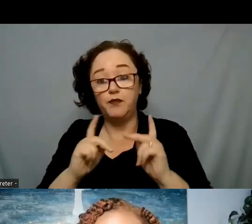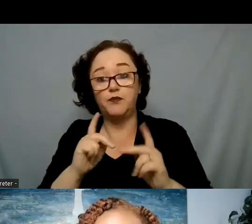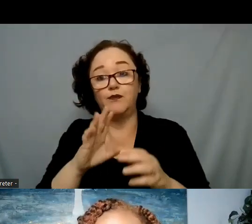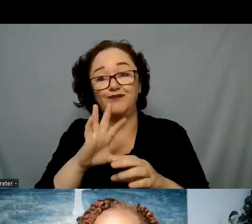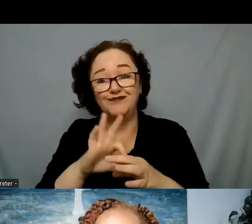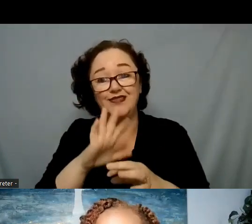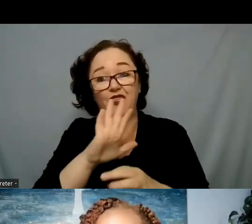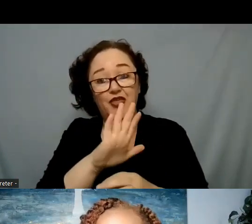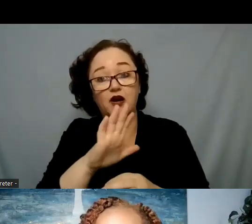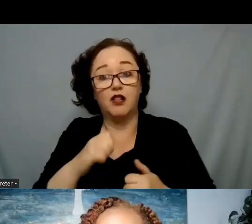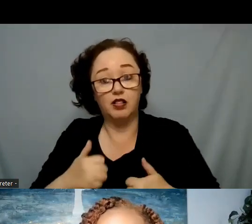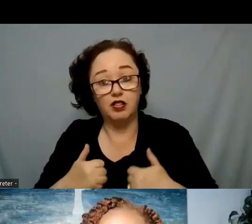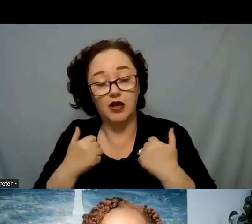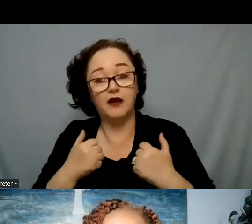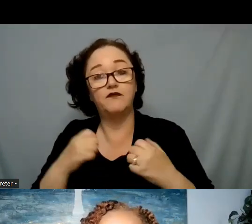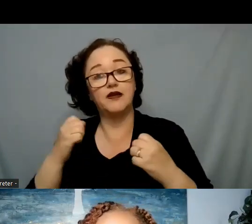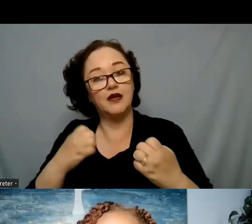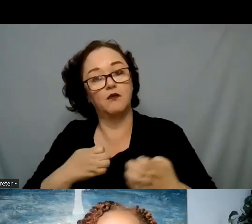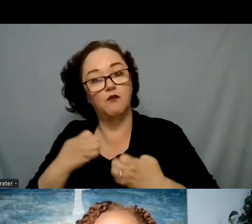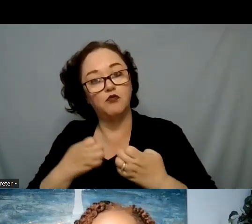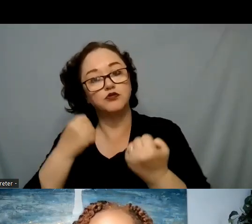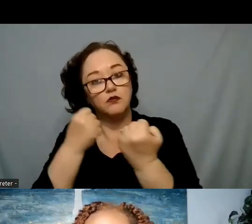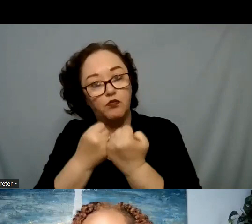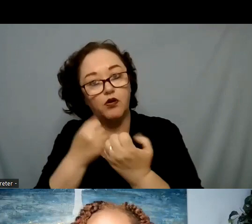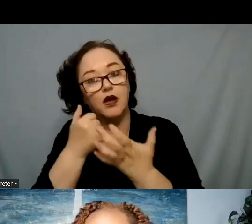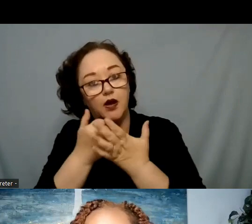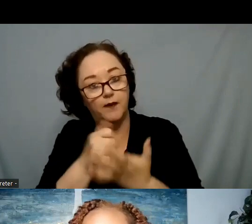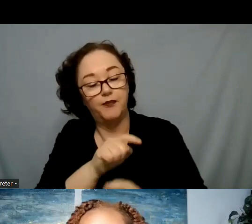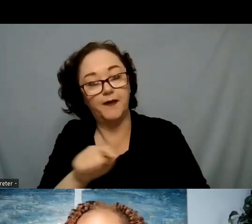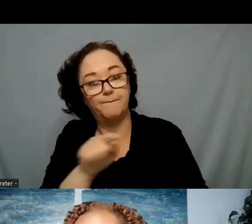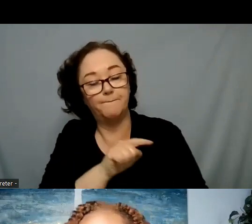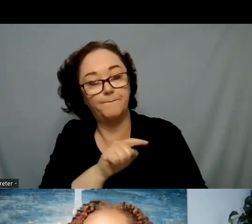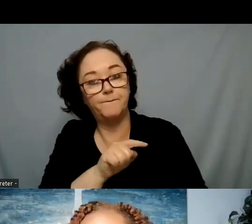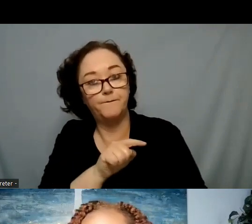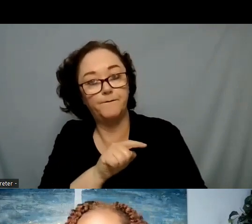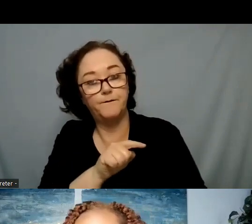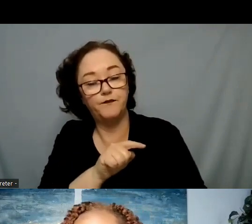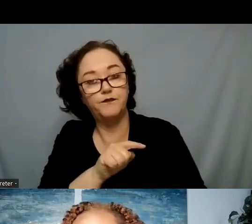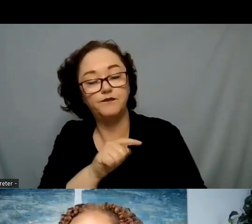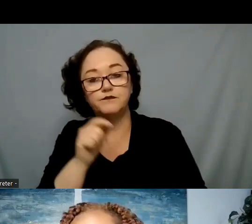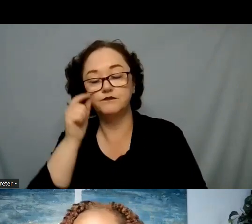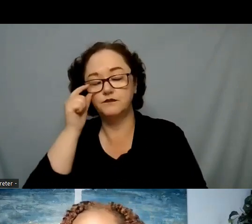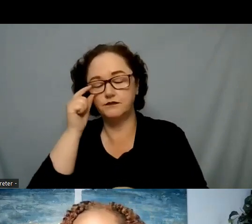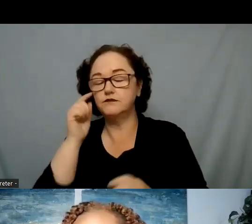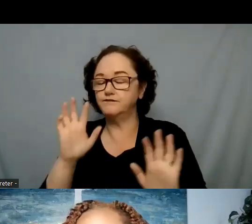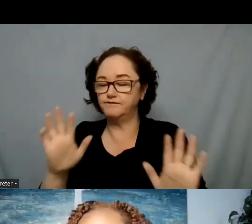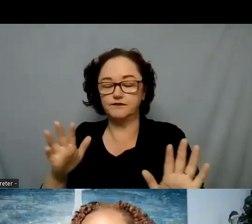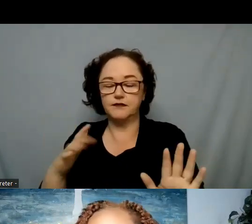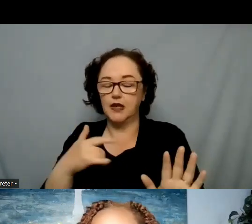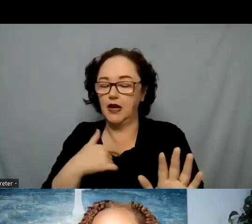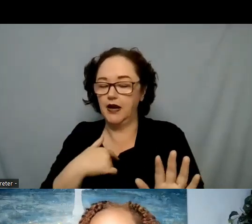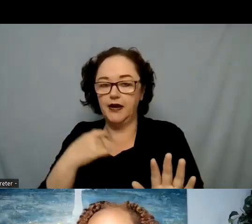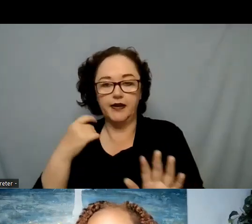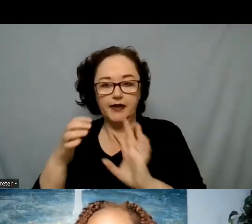emotionally and to be there for them because often that triggers the parent understandably and I empathize and I connect with those